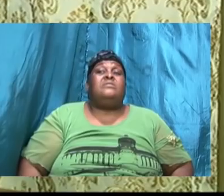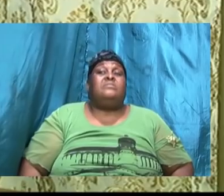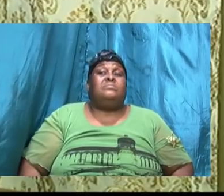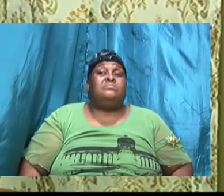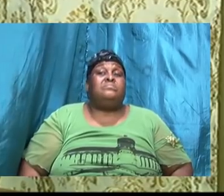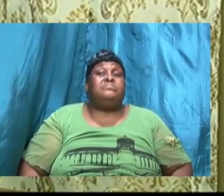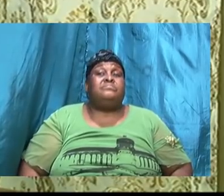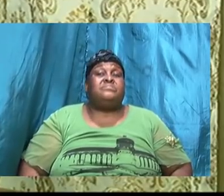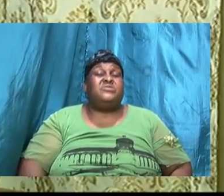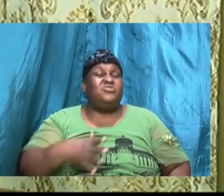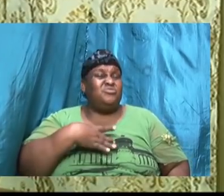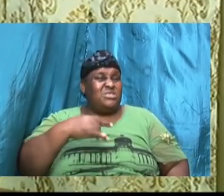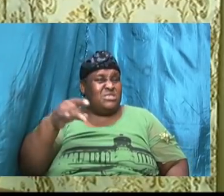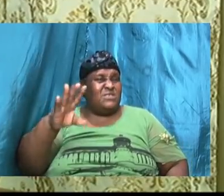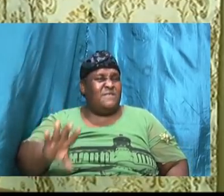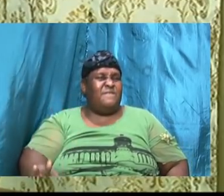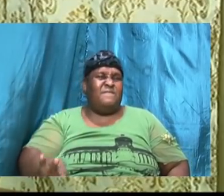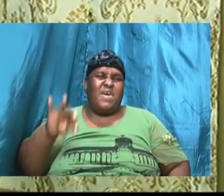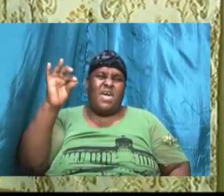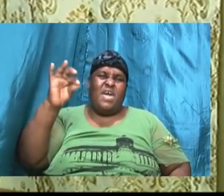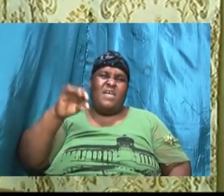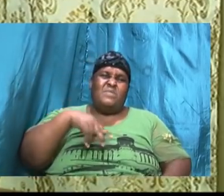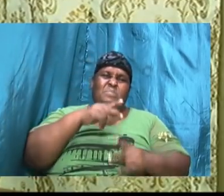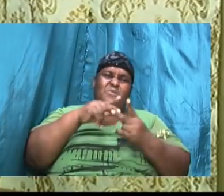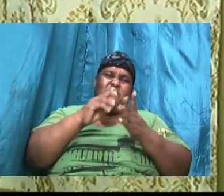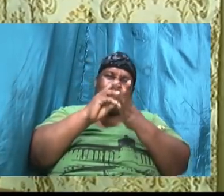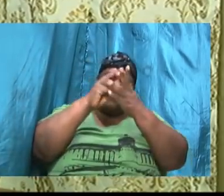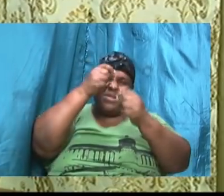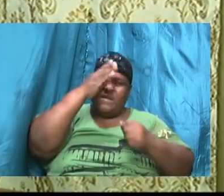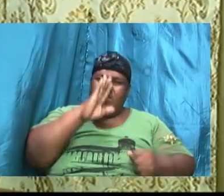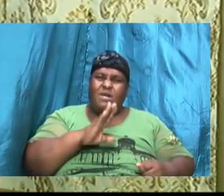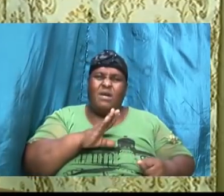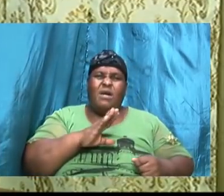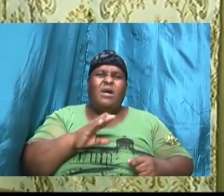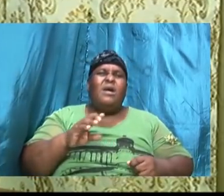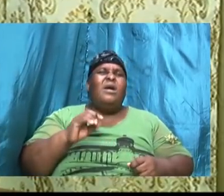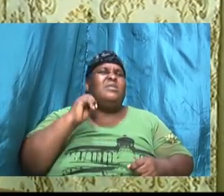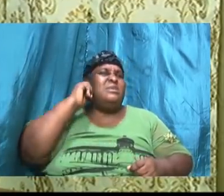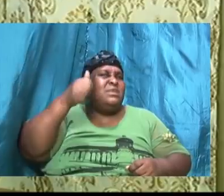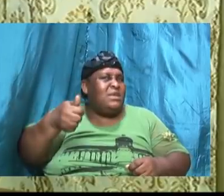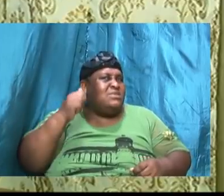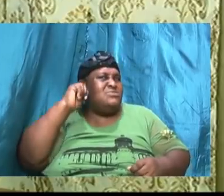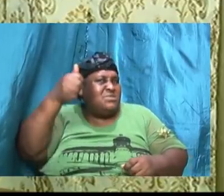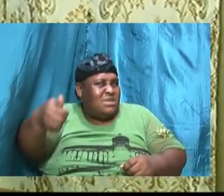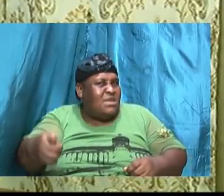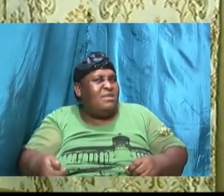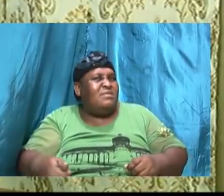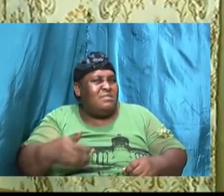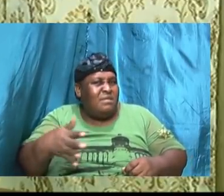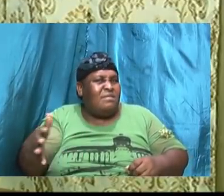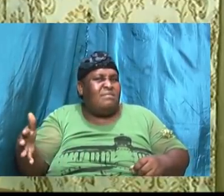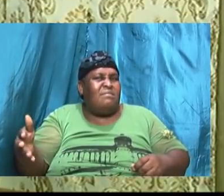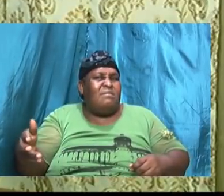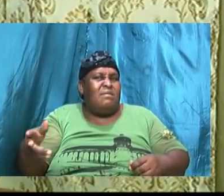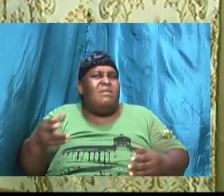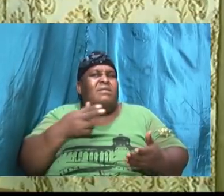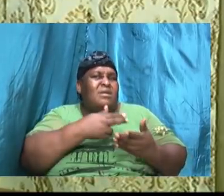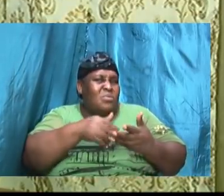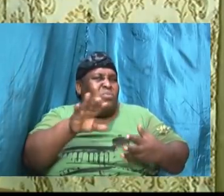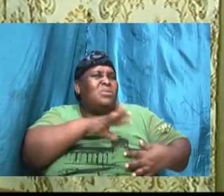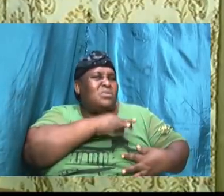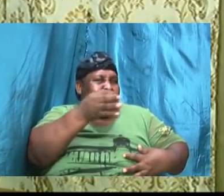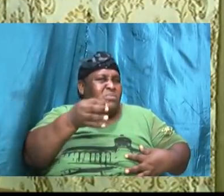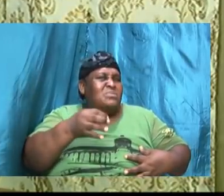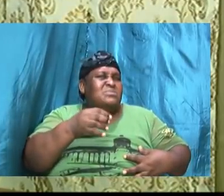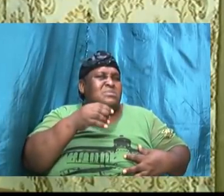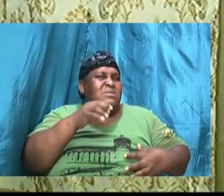operate on our day-to-day basis the road that we travel to work because you know the Holy Ghost can convict you and say travel this road to